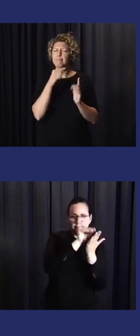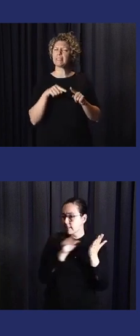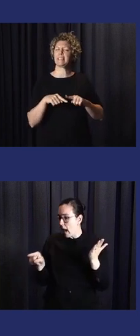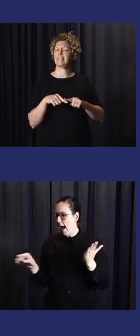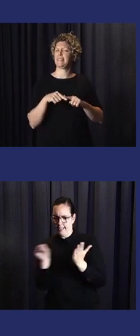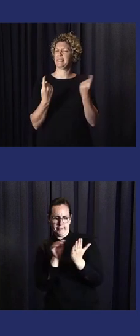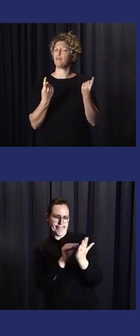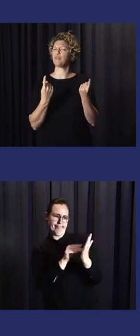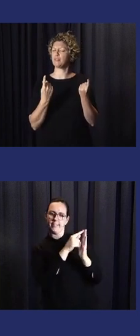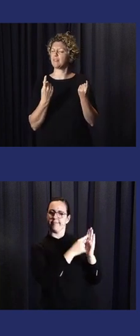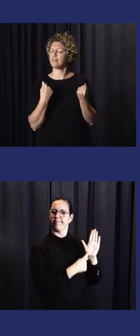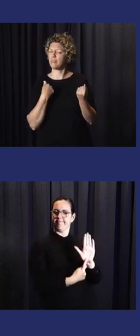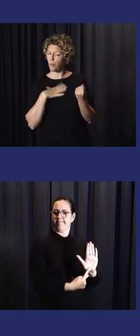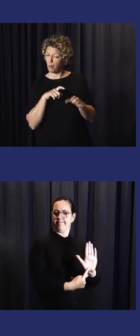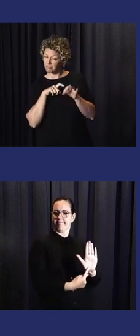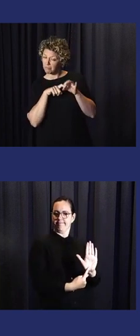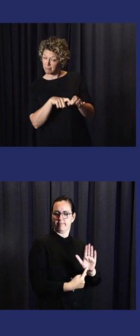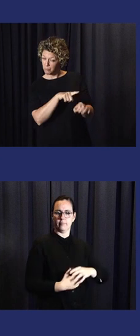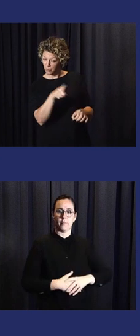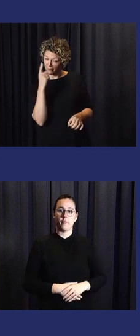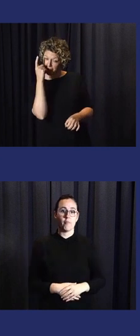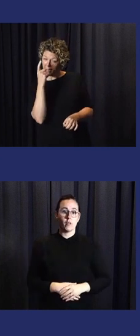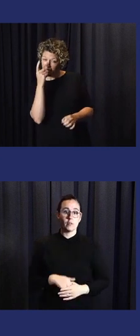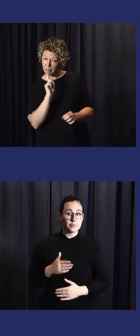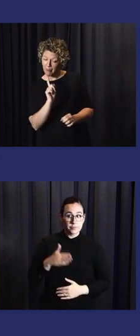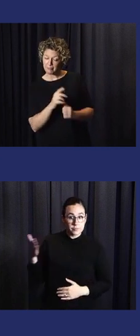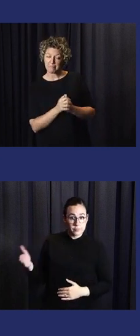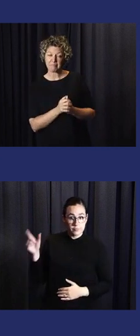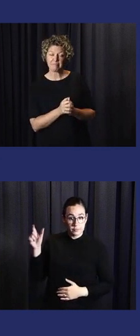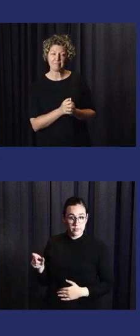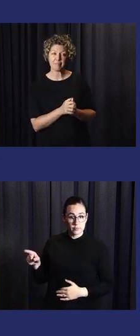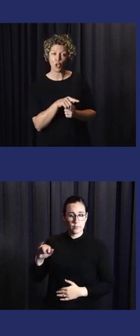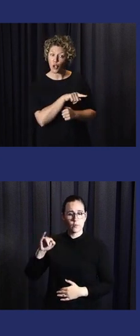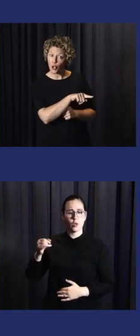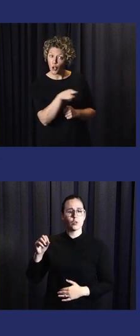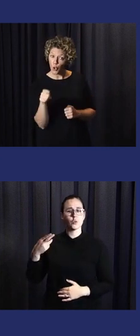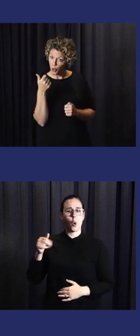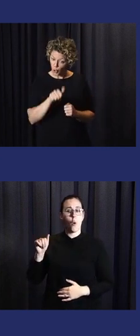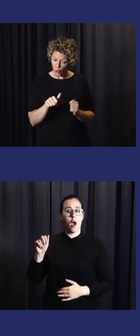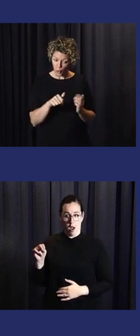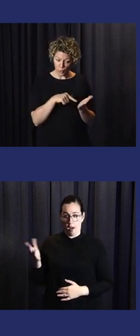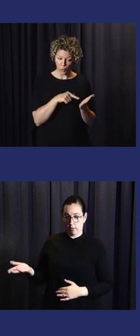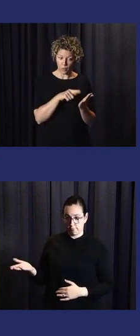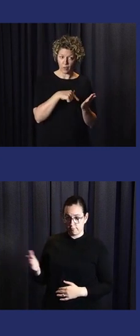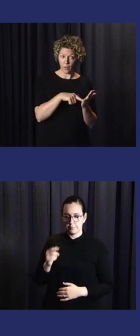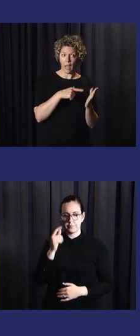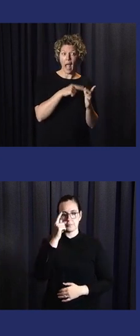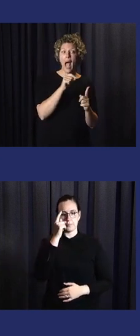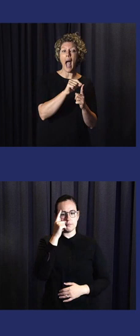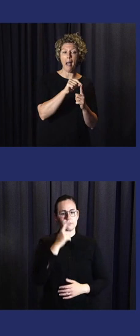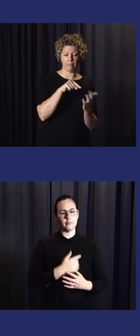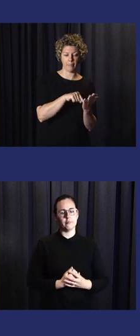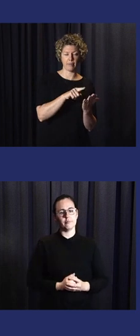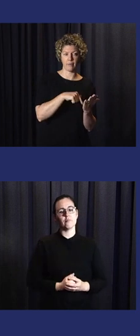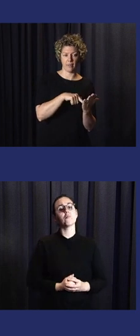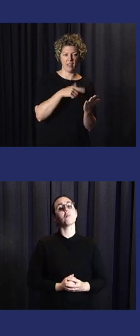throw it a little bit around. And I would like to challenge the people listening at the moment. And I'm going to ask them,